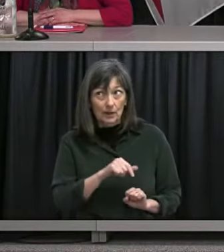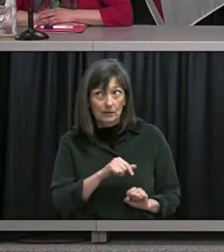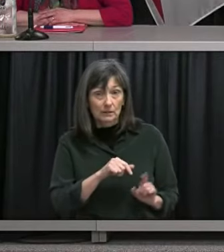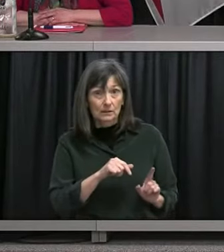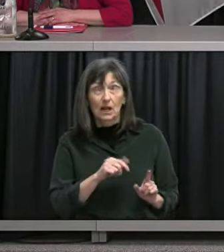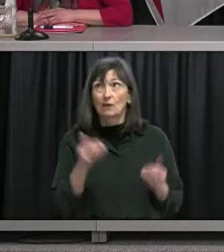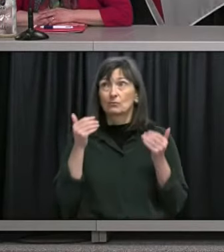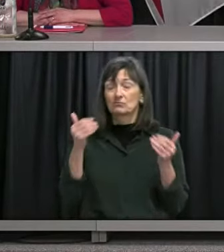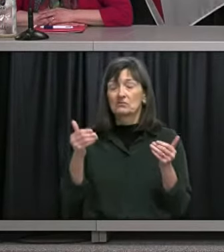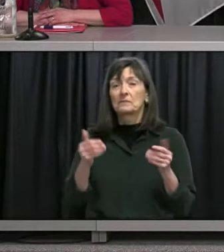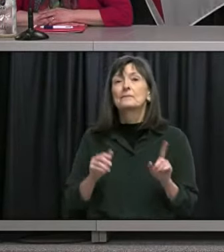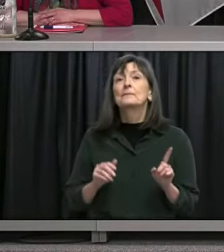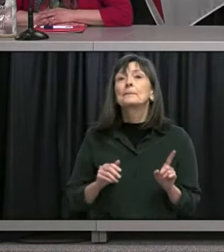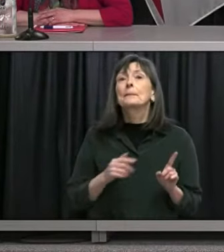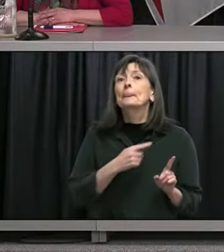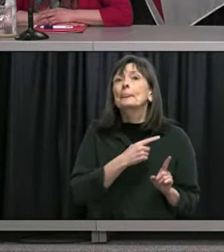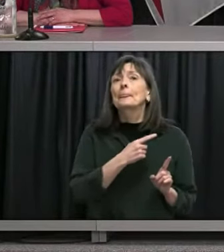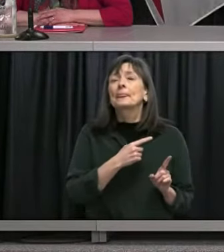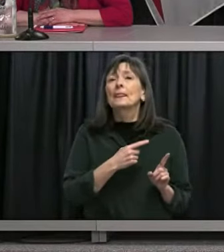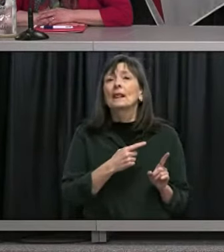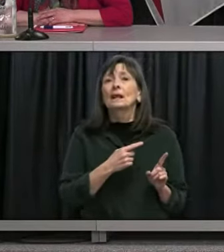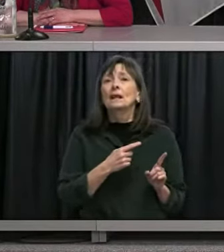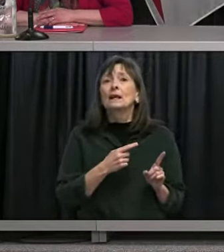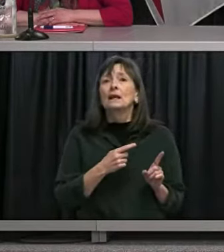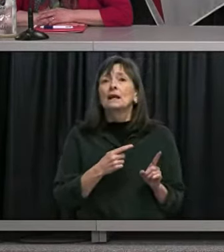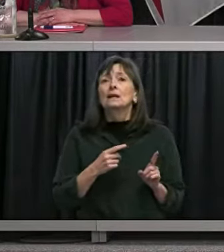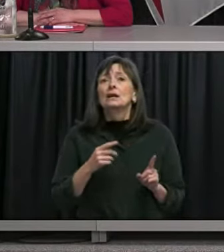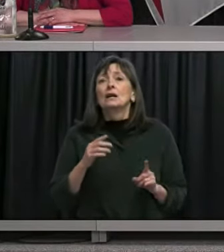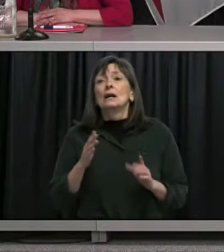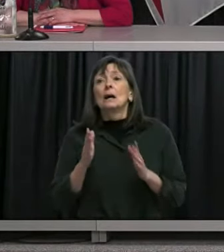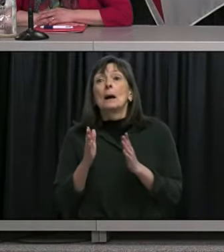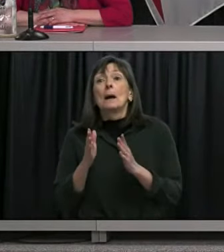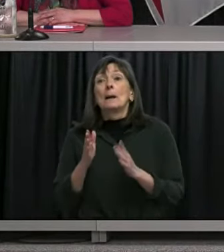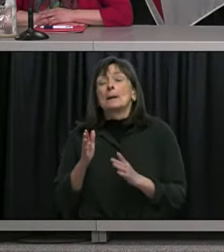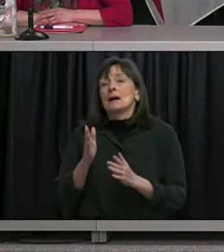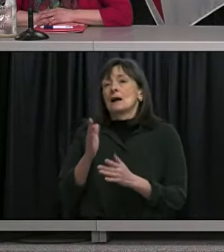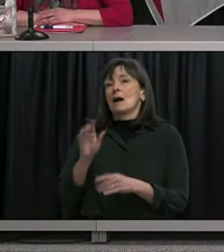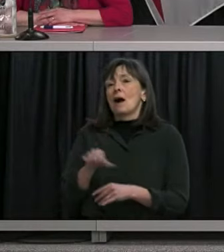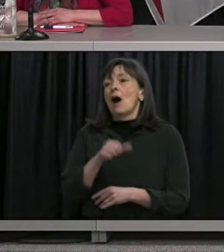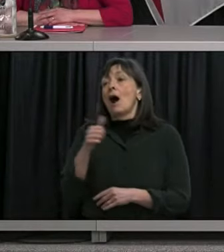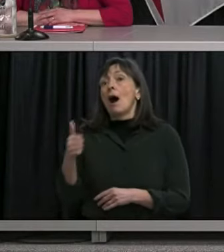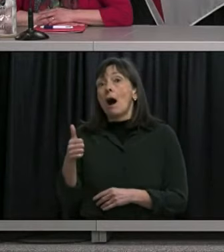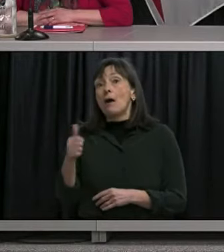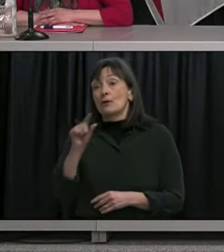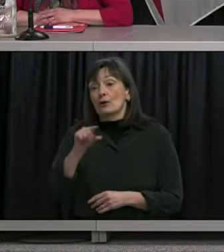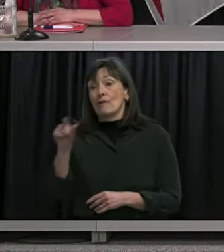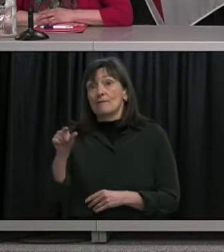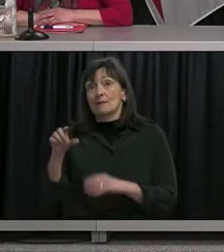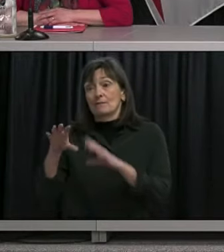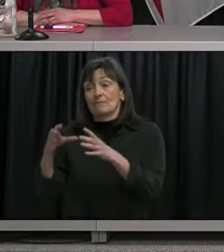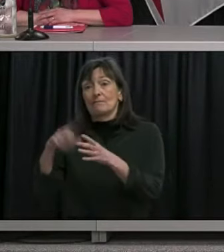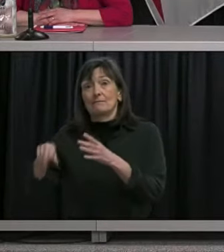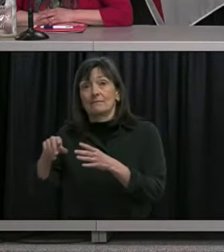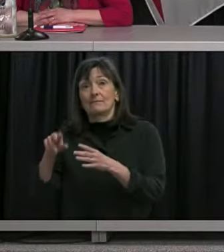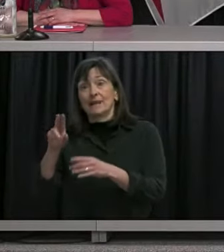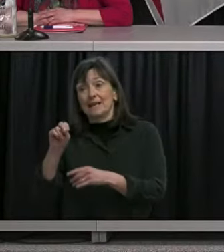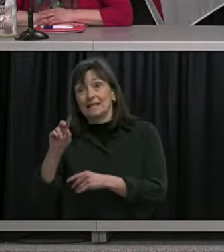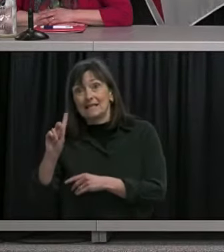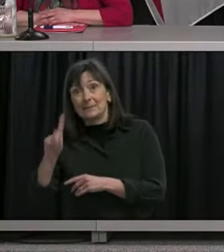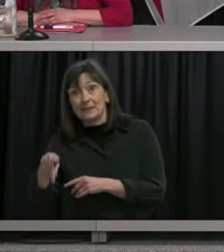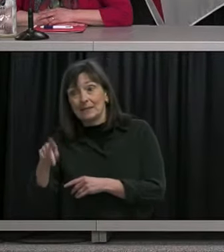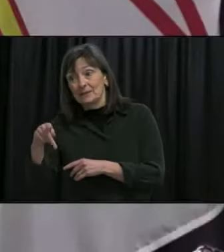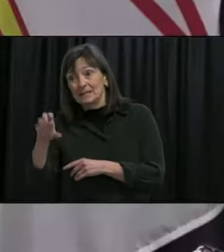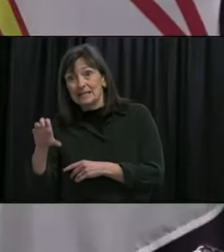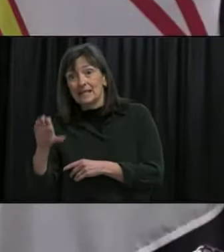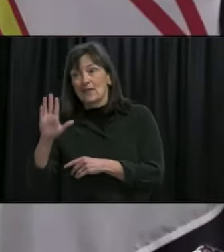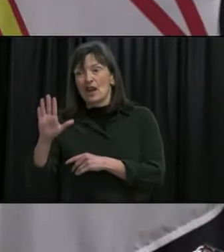I'll go ahead basically it was just how do you respond to the criticism of transparency from the opposition the answer is